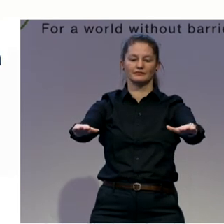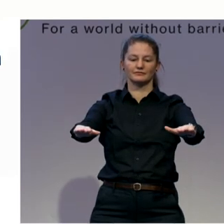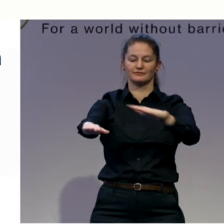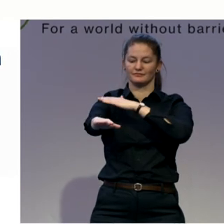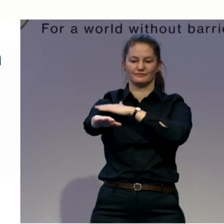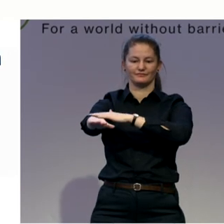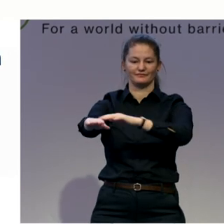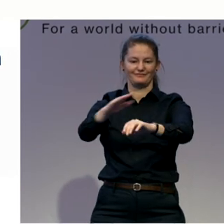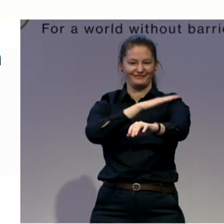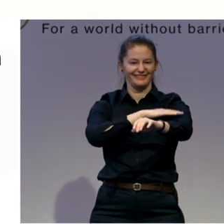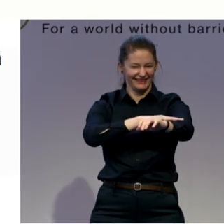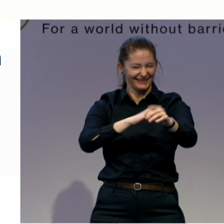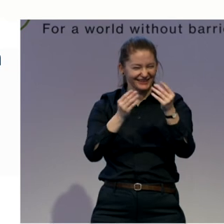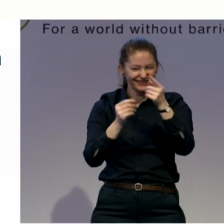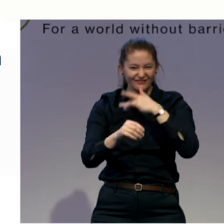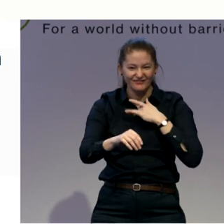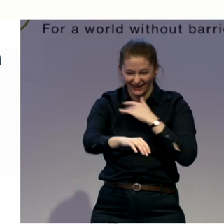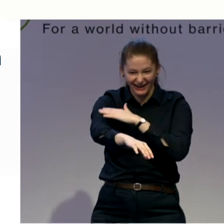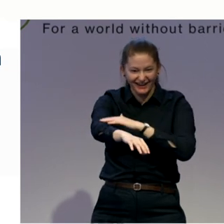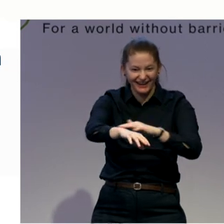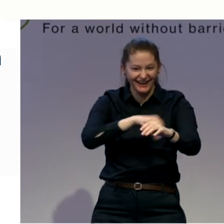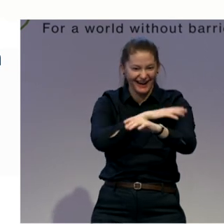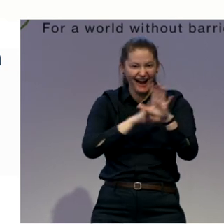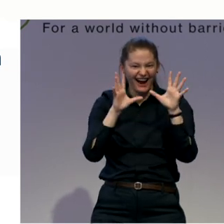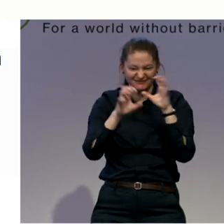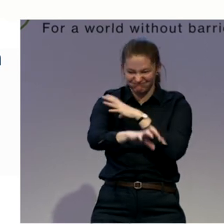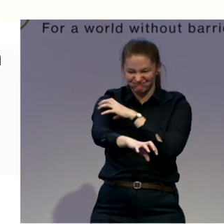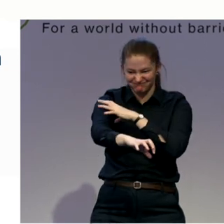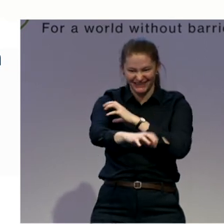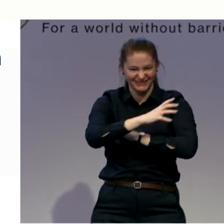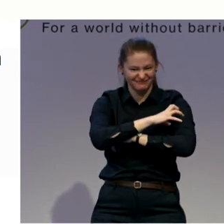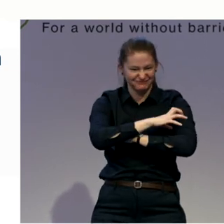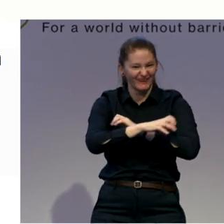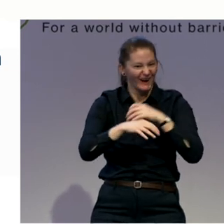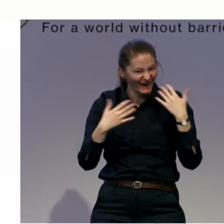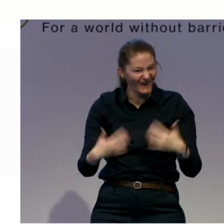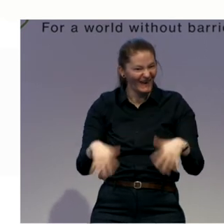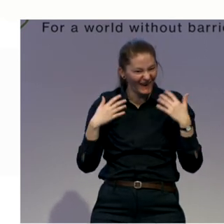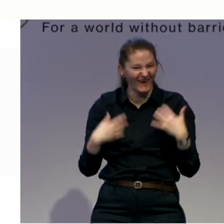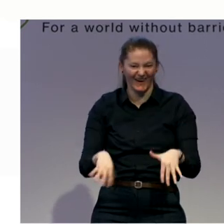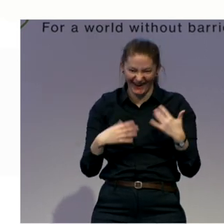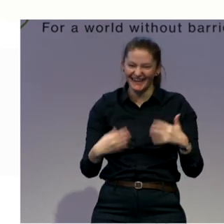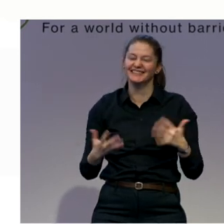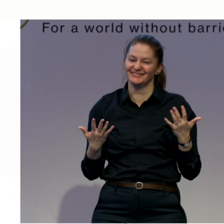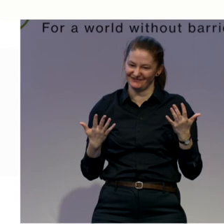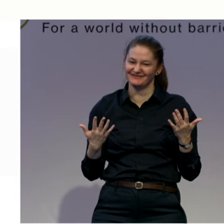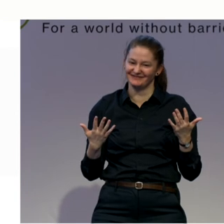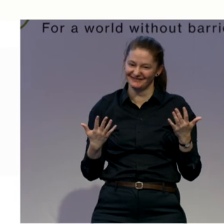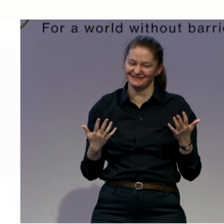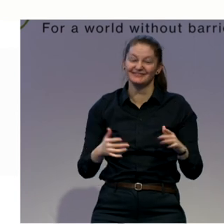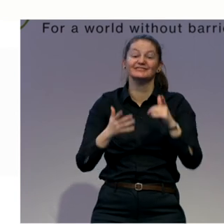feel your deltoid muscles challenged. Right? Now, with inhale, you will